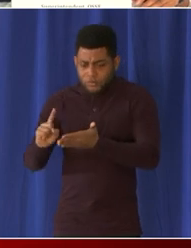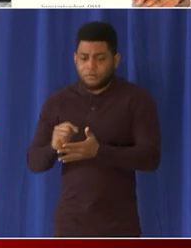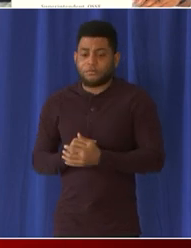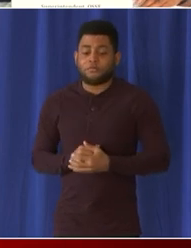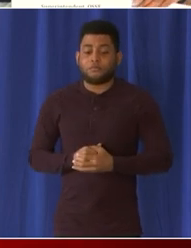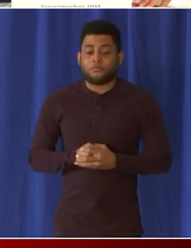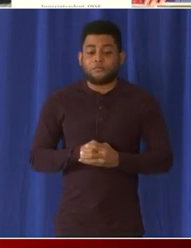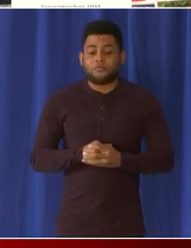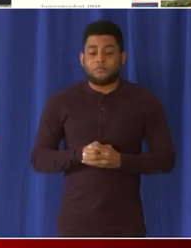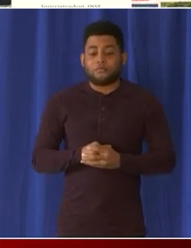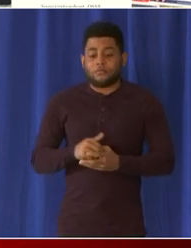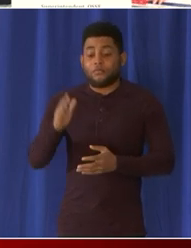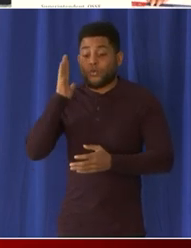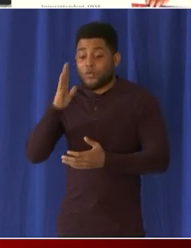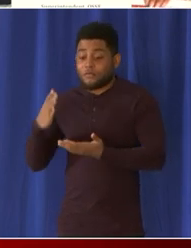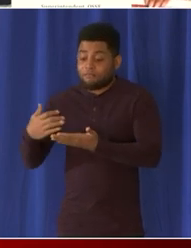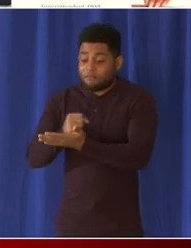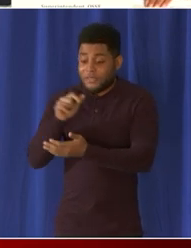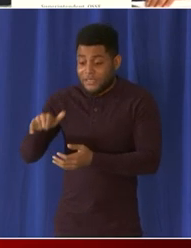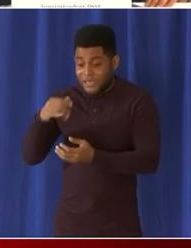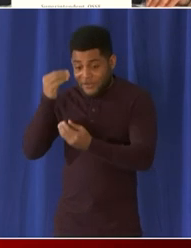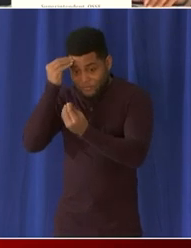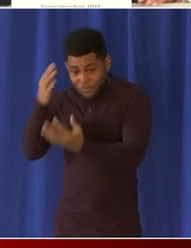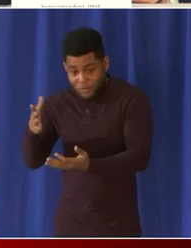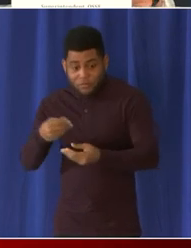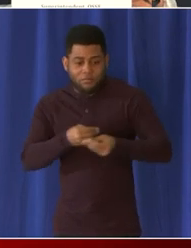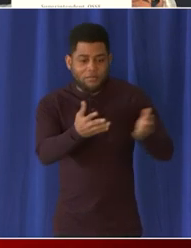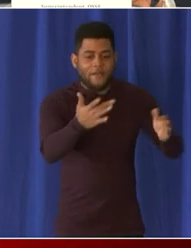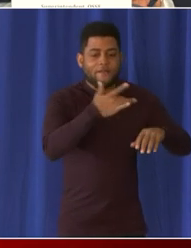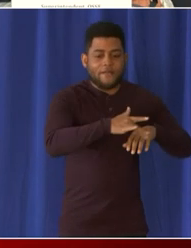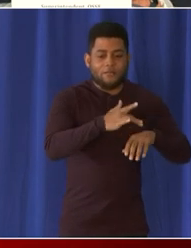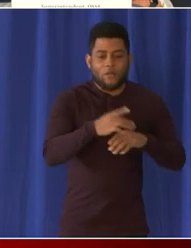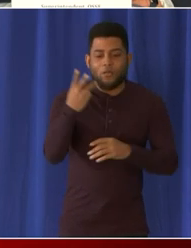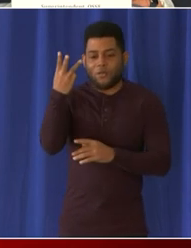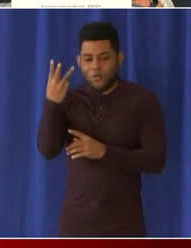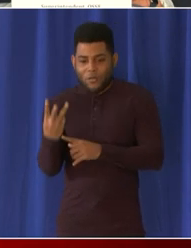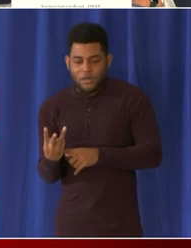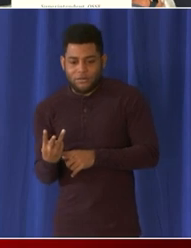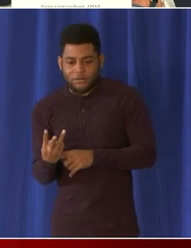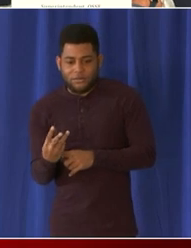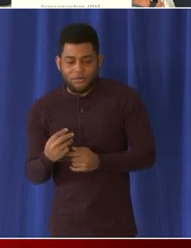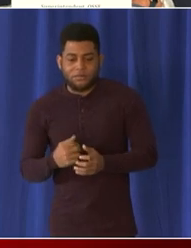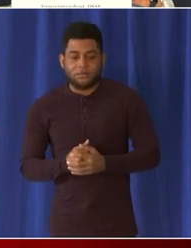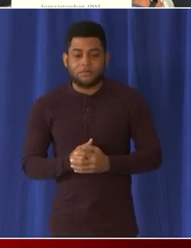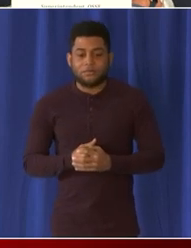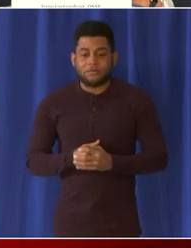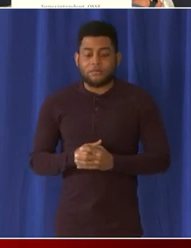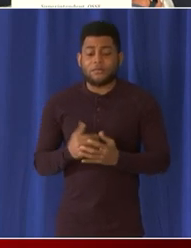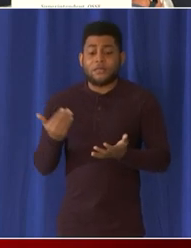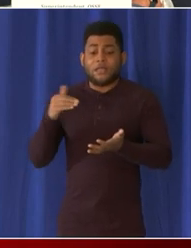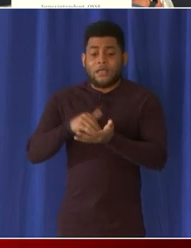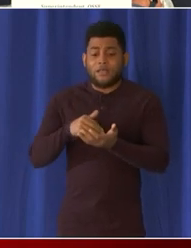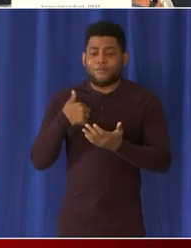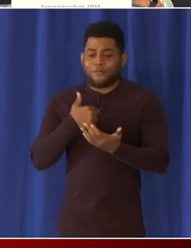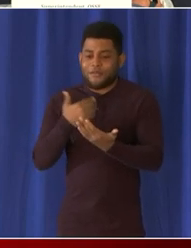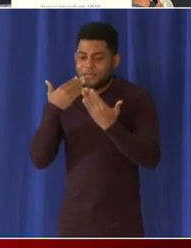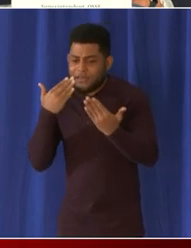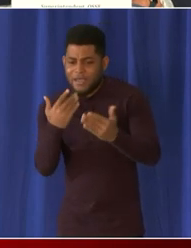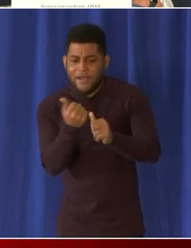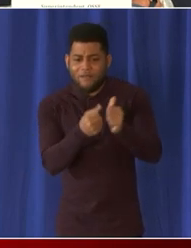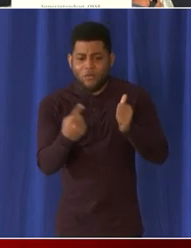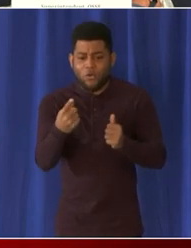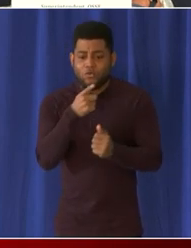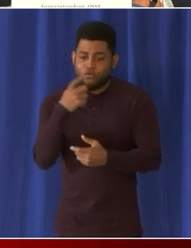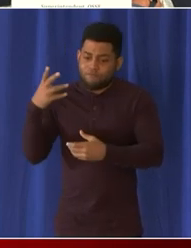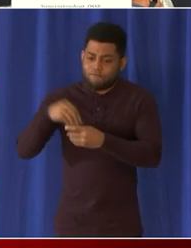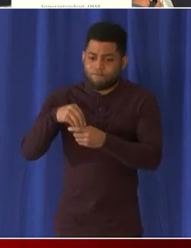from our organization. Next slide. Again thank you to everyone who participated in our test to return program